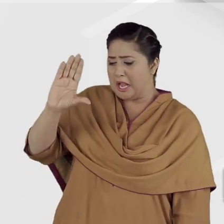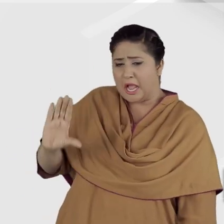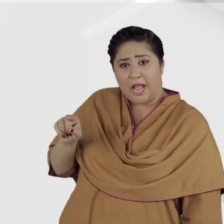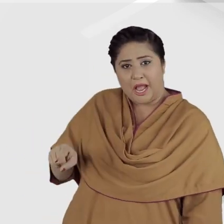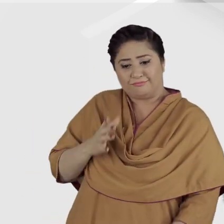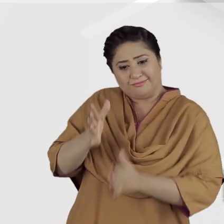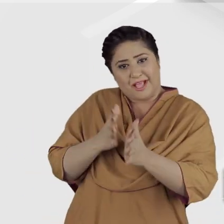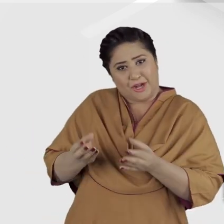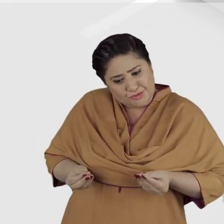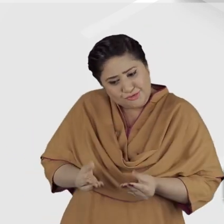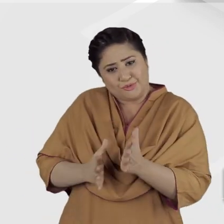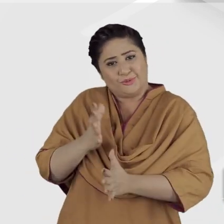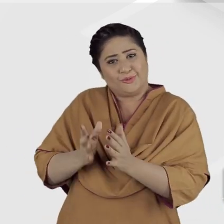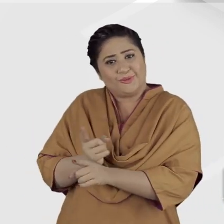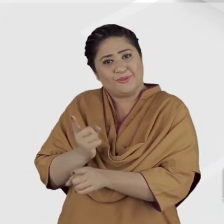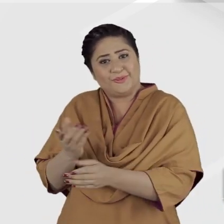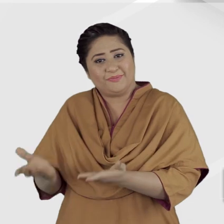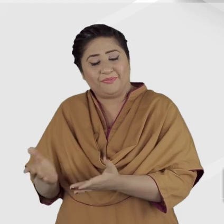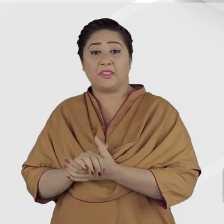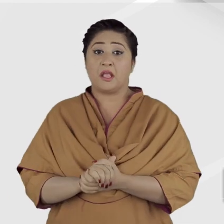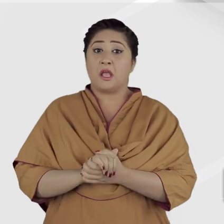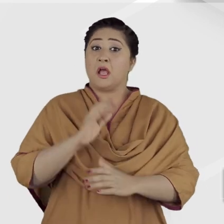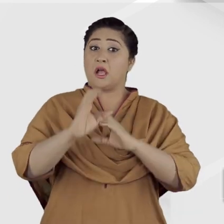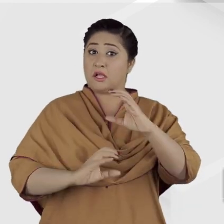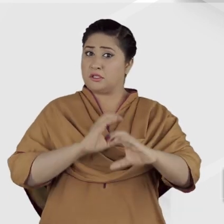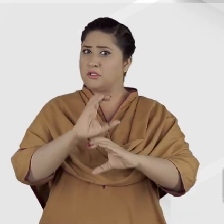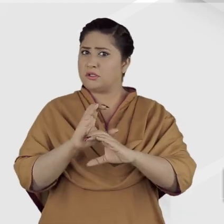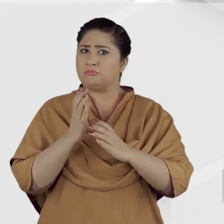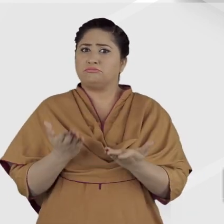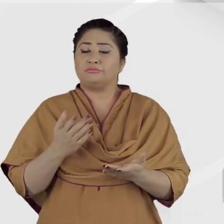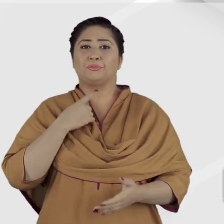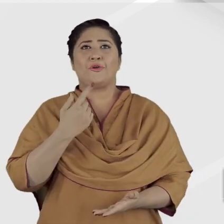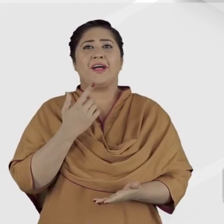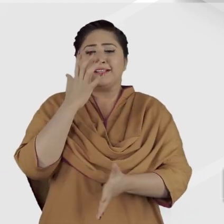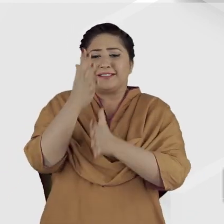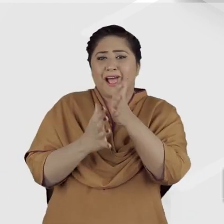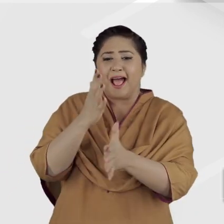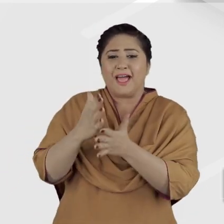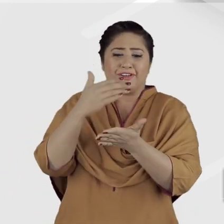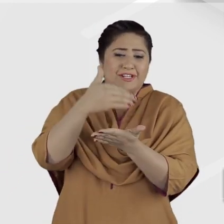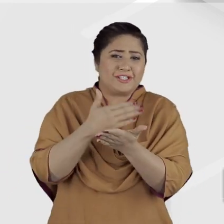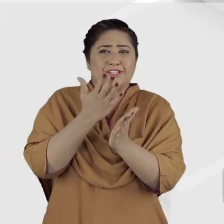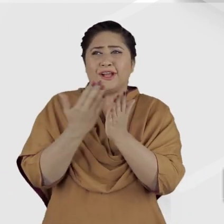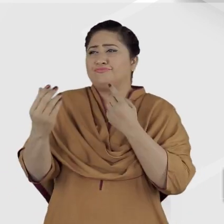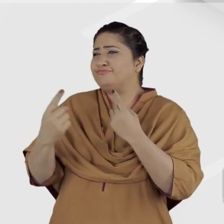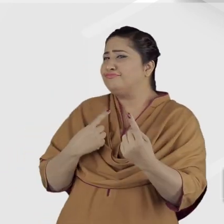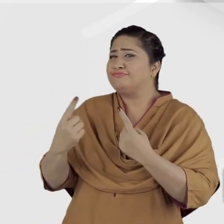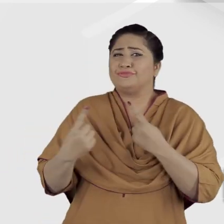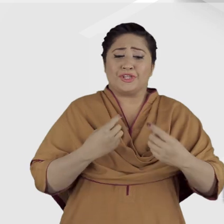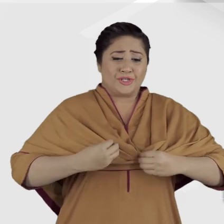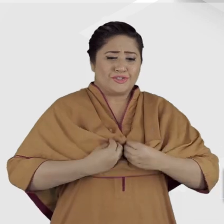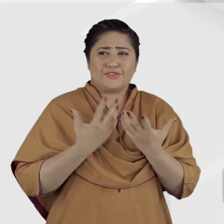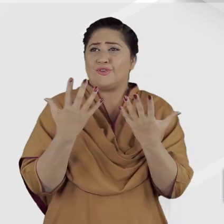which should ideally start at a very young age. The cultural model focuses on a shared language and